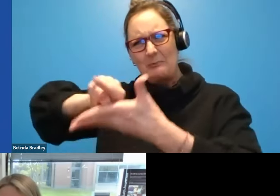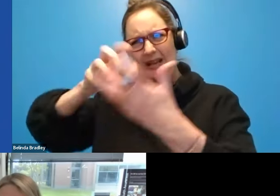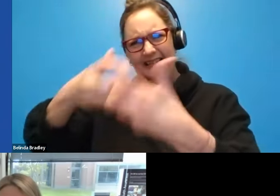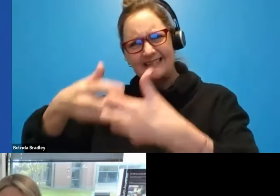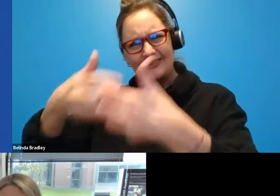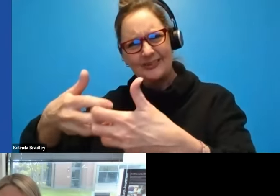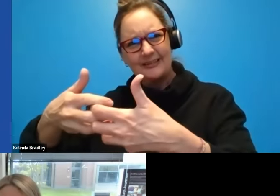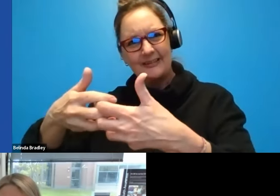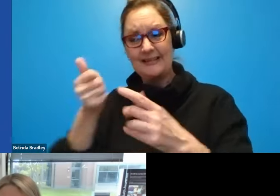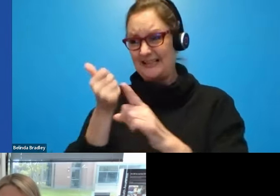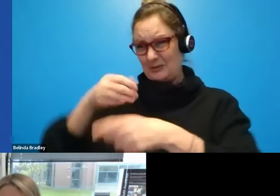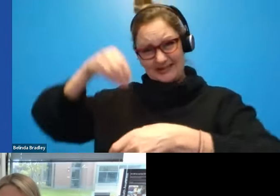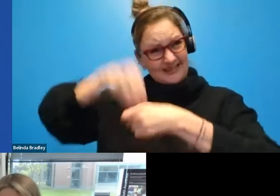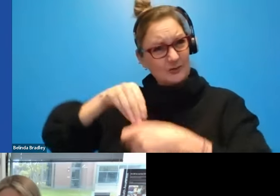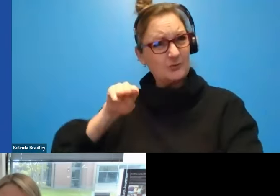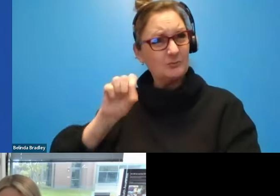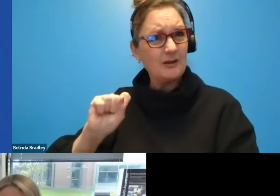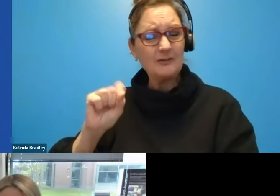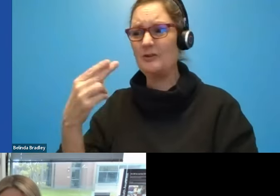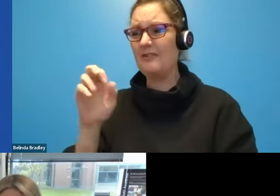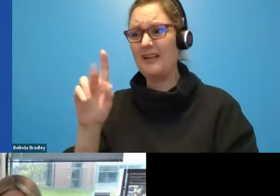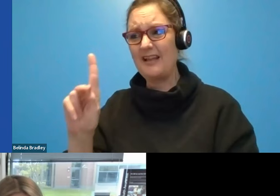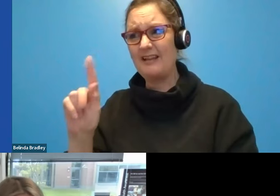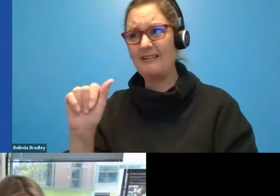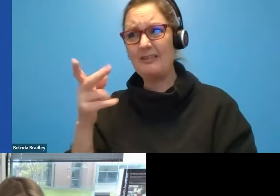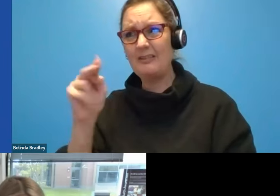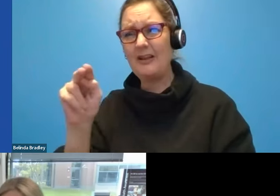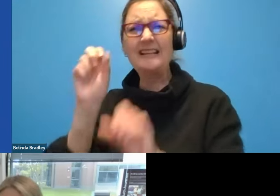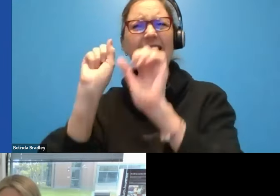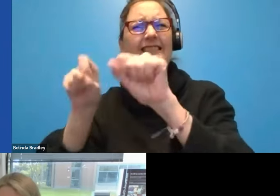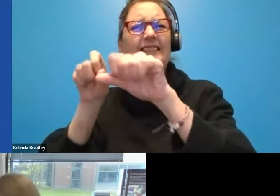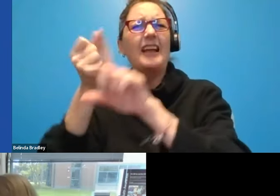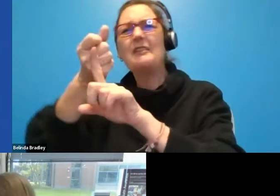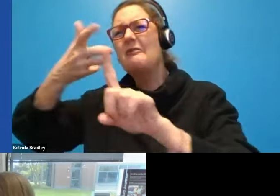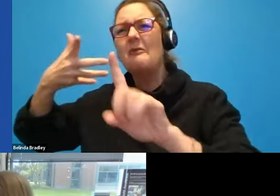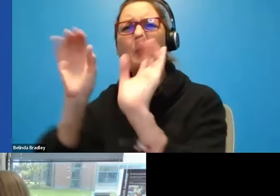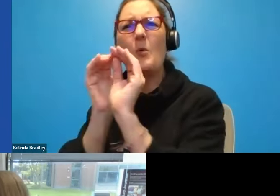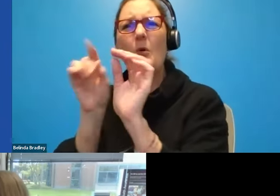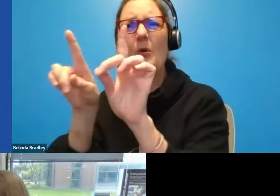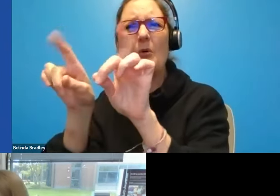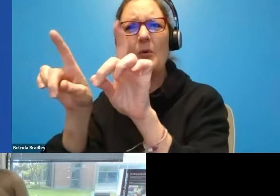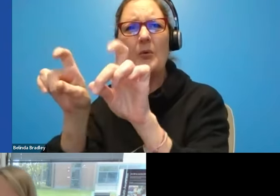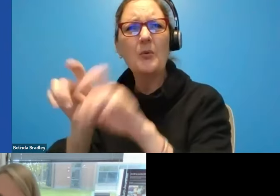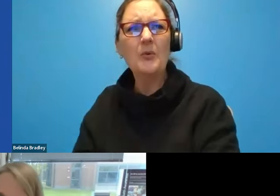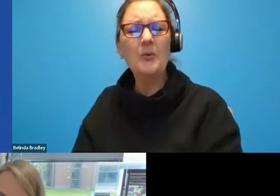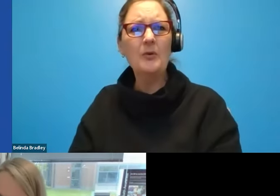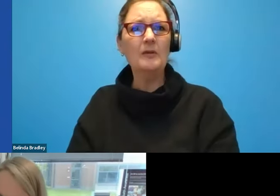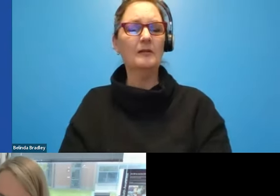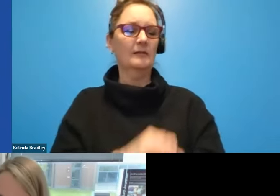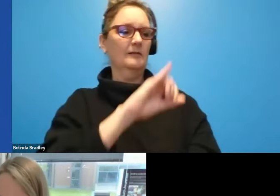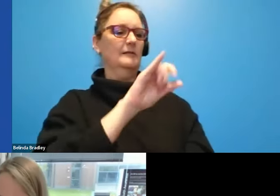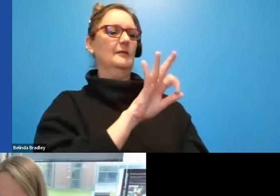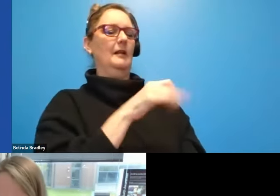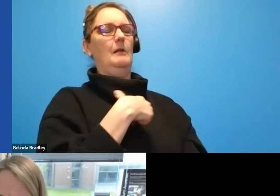this is an internal Microsoft hackathon or, uh, can you, can you speak to that a little bit more? Yeah. And I, I'm a big